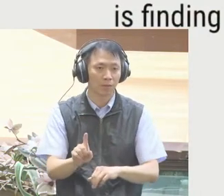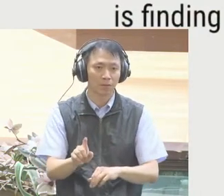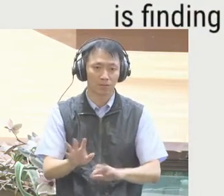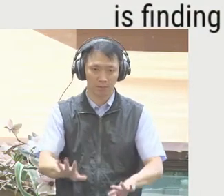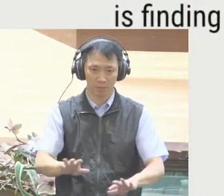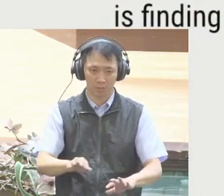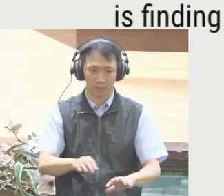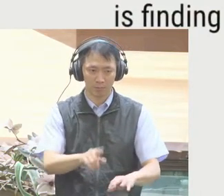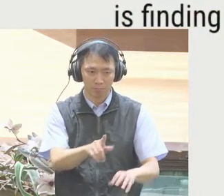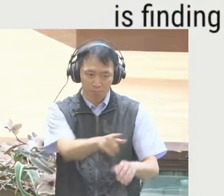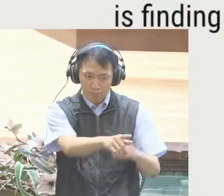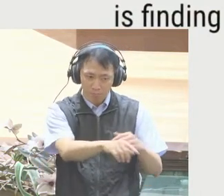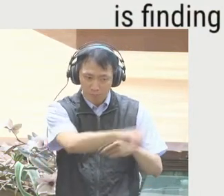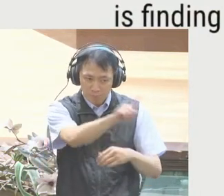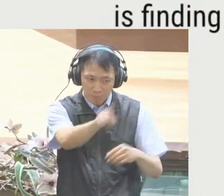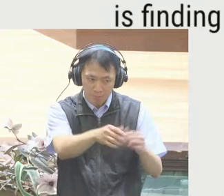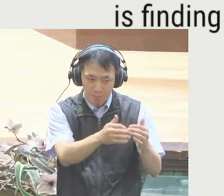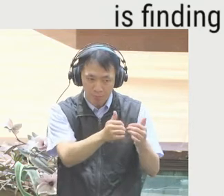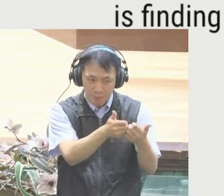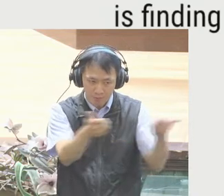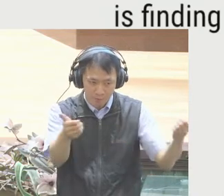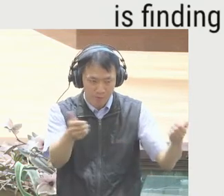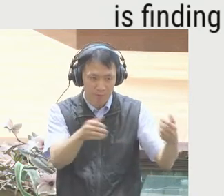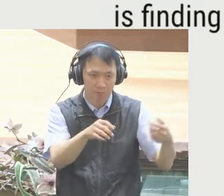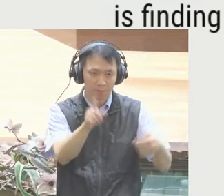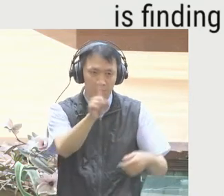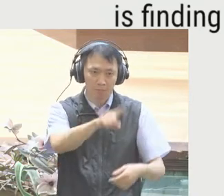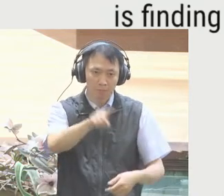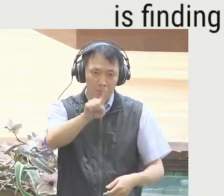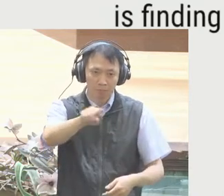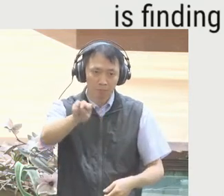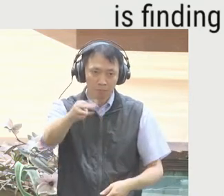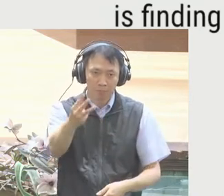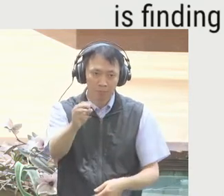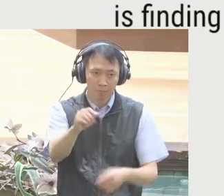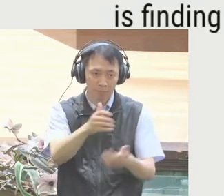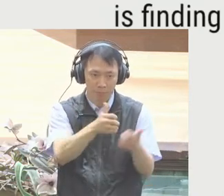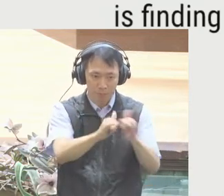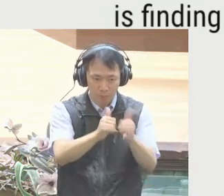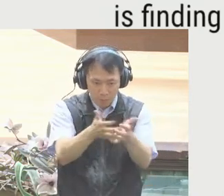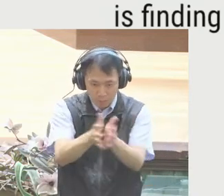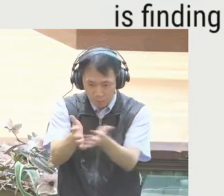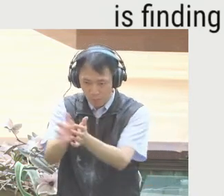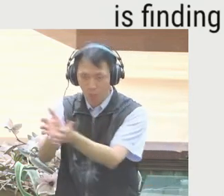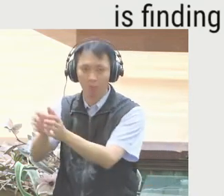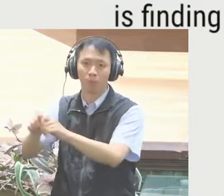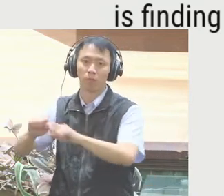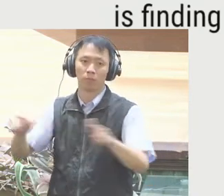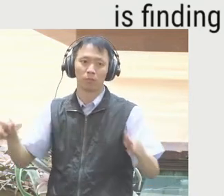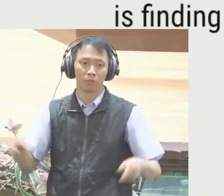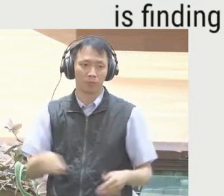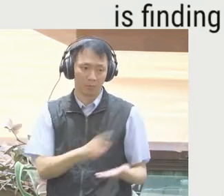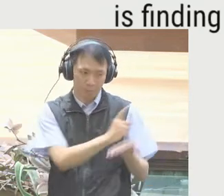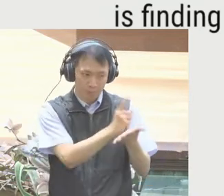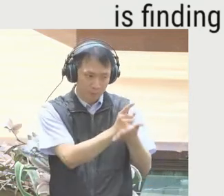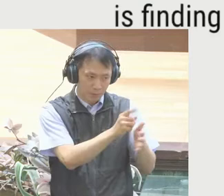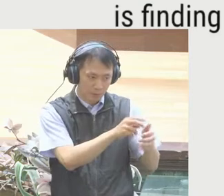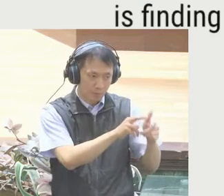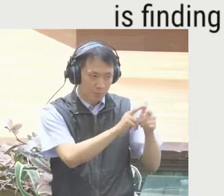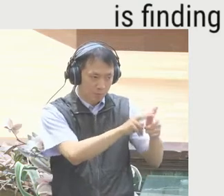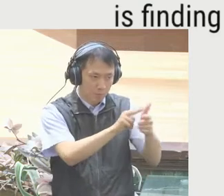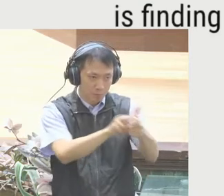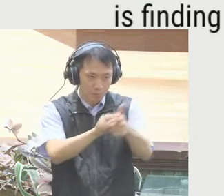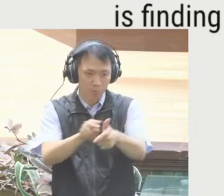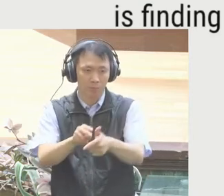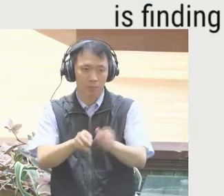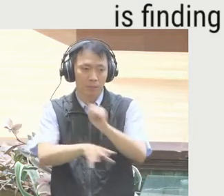base into 1,300 taste communities, which are solely based on past viewing behavior. Each and